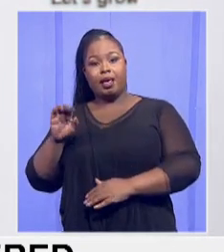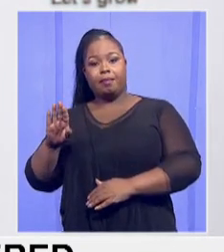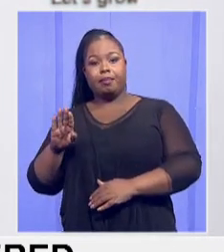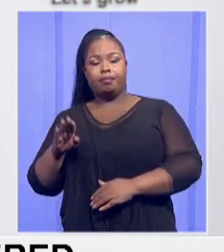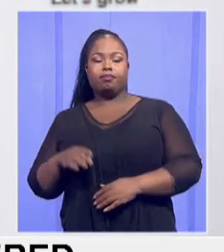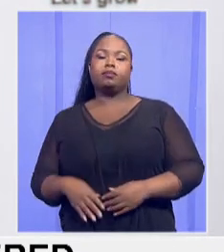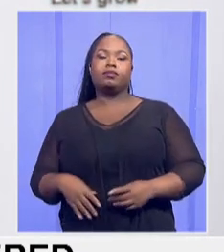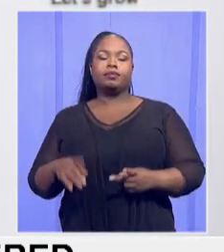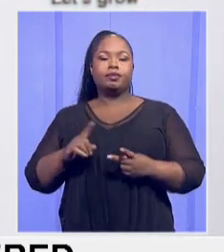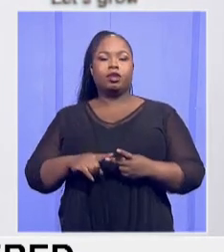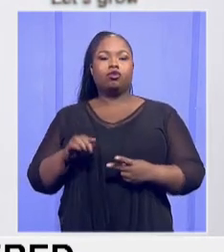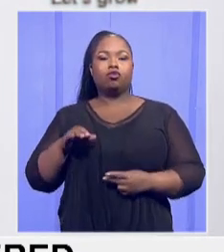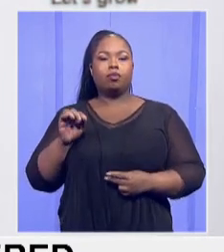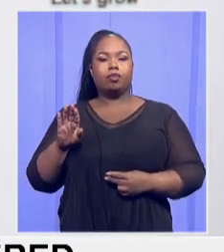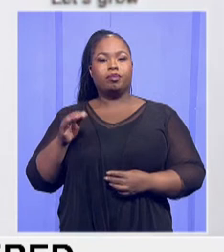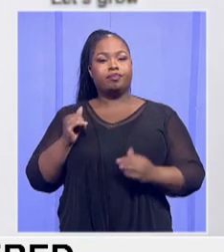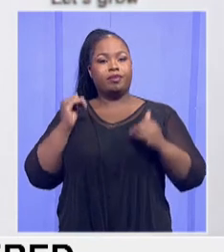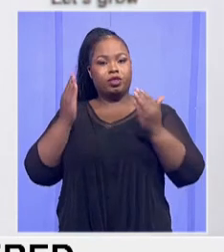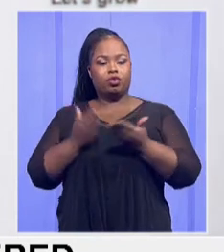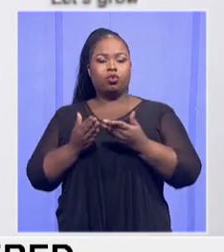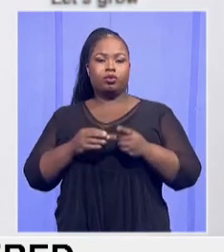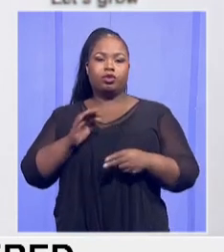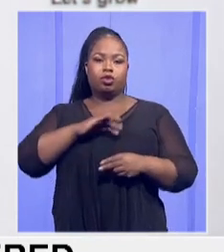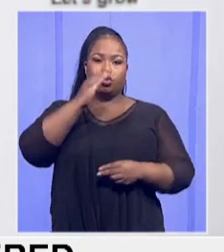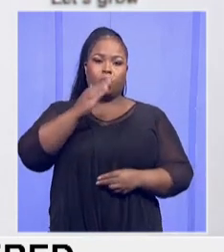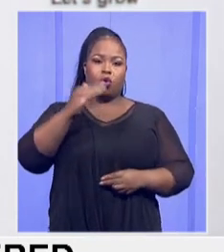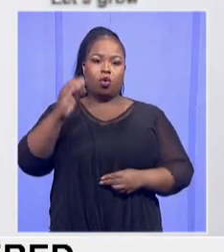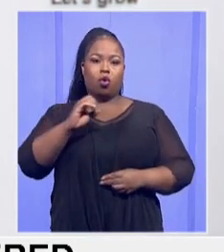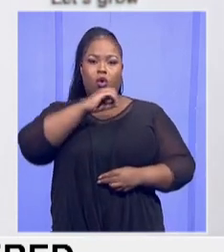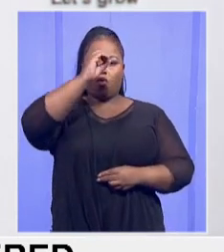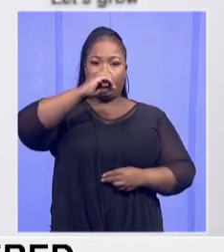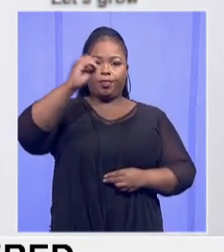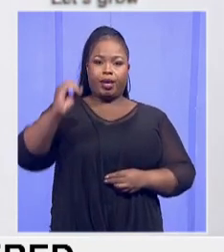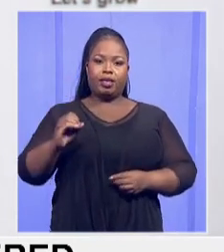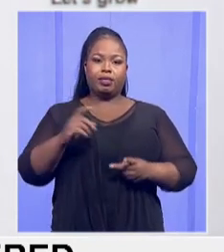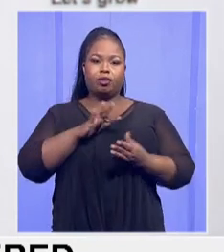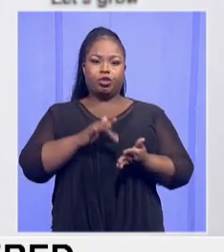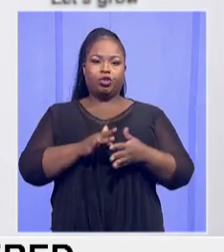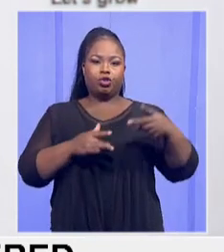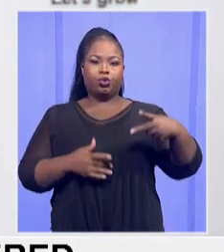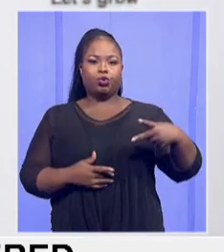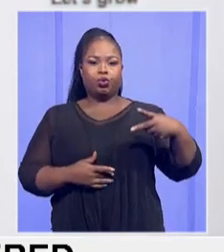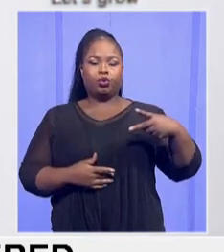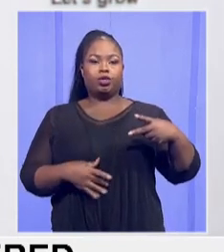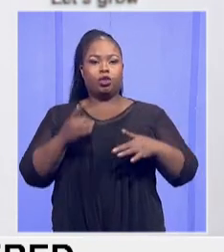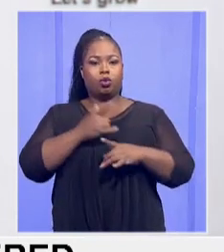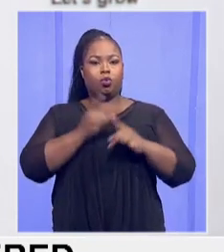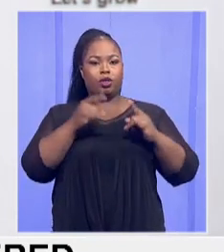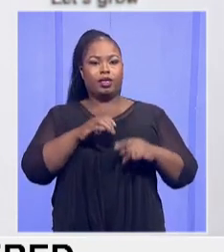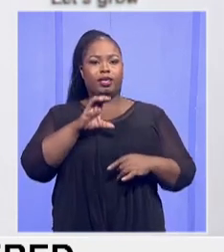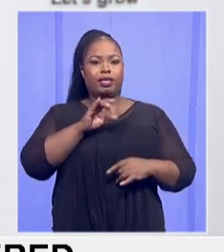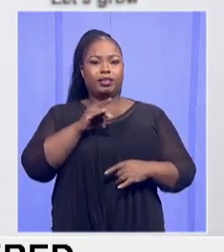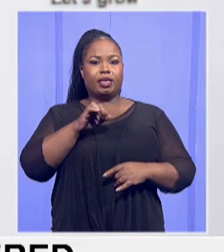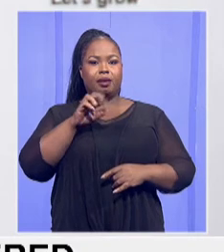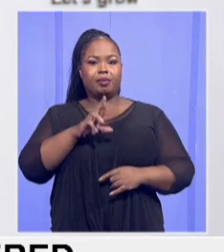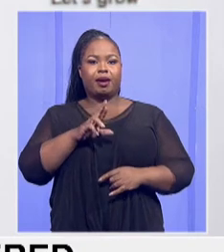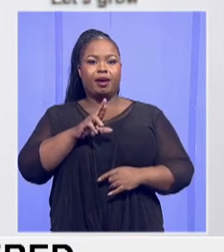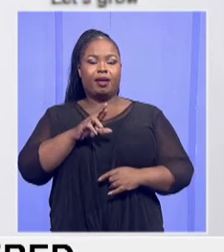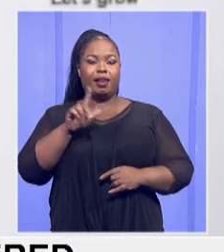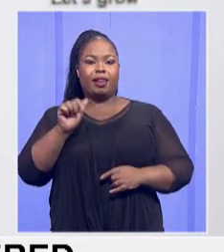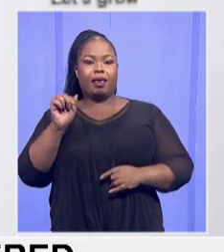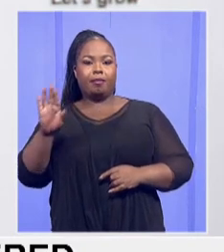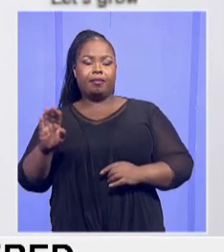Drop High School. In the Overbeck District in West End Cape they got the second position and won a cyber lab worth $600,000.